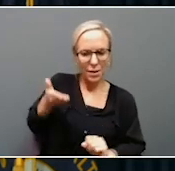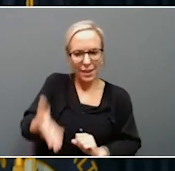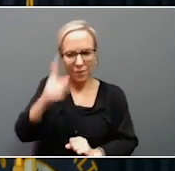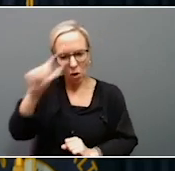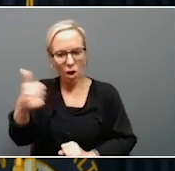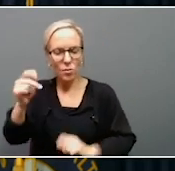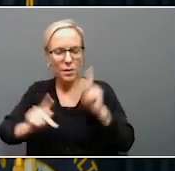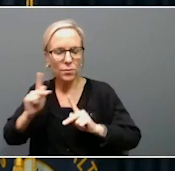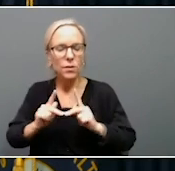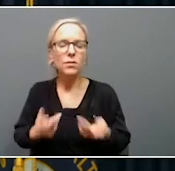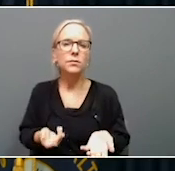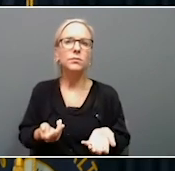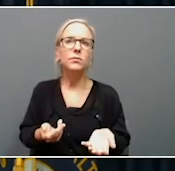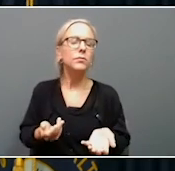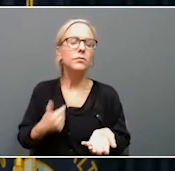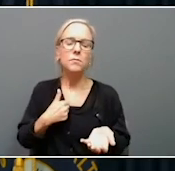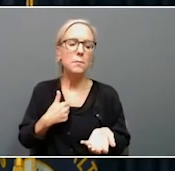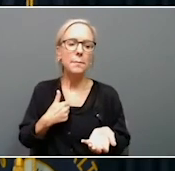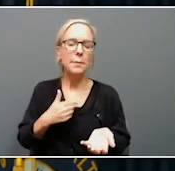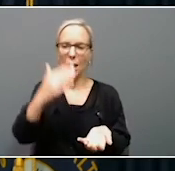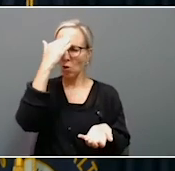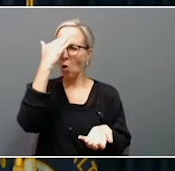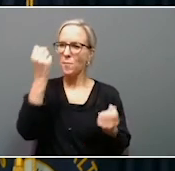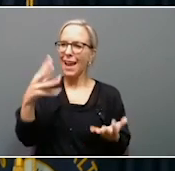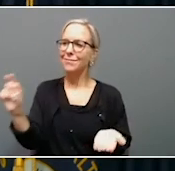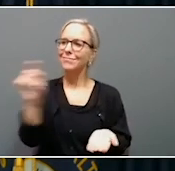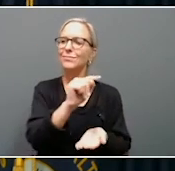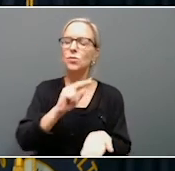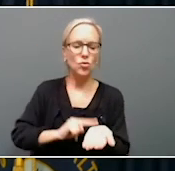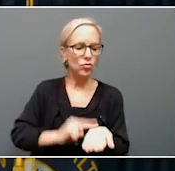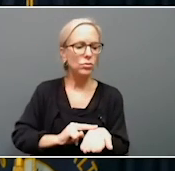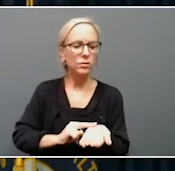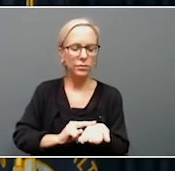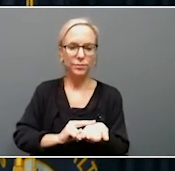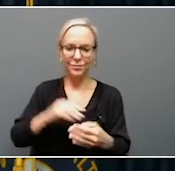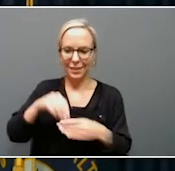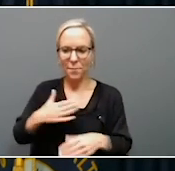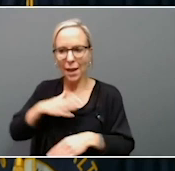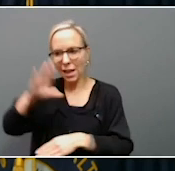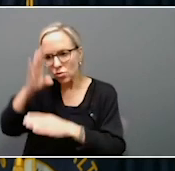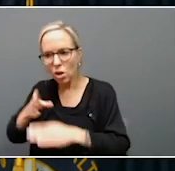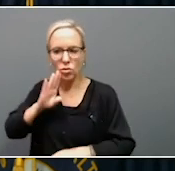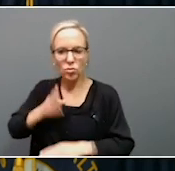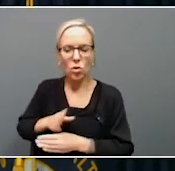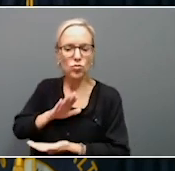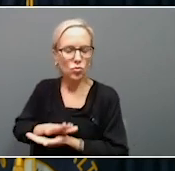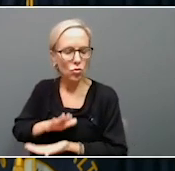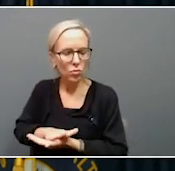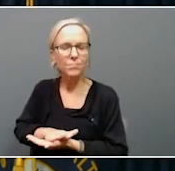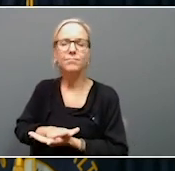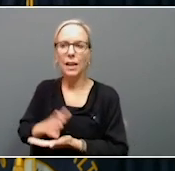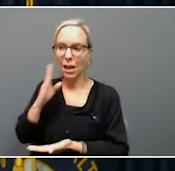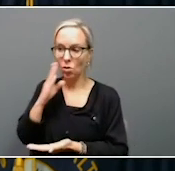listen, I know nurses that are in my son and daughter's school, and I know what they bring